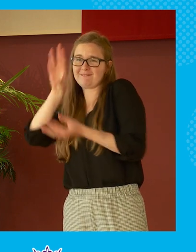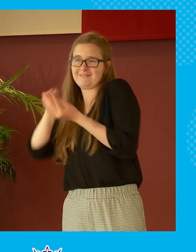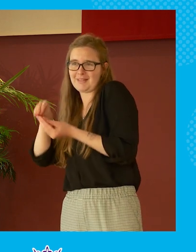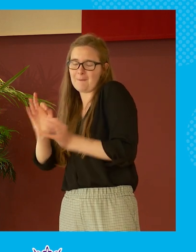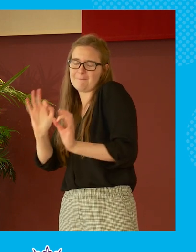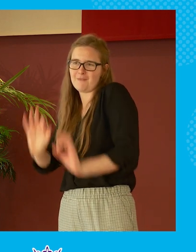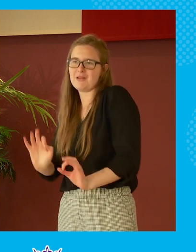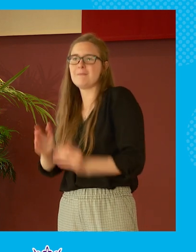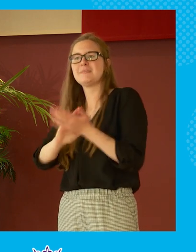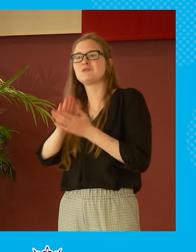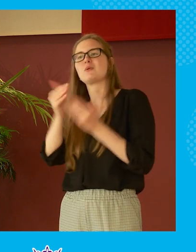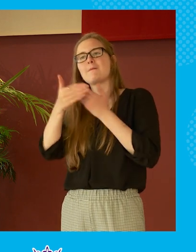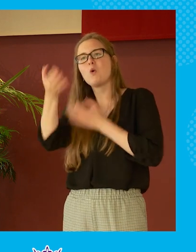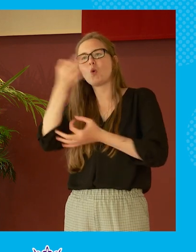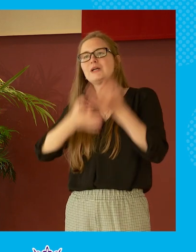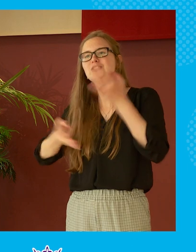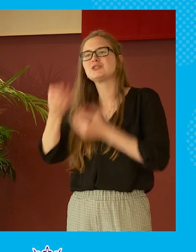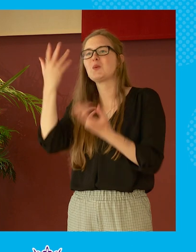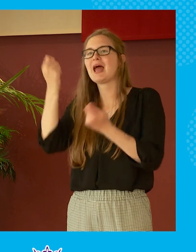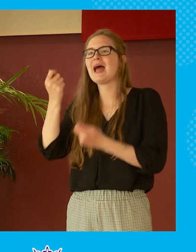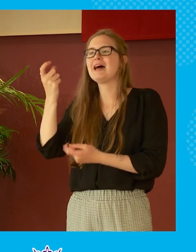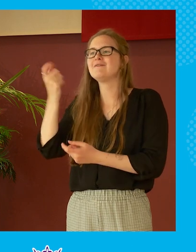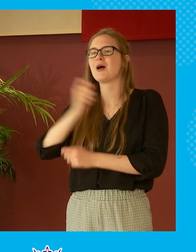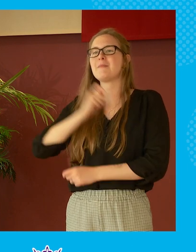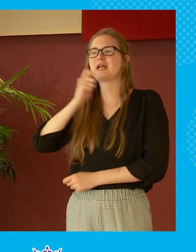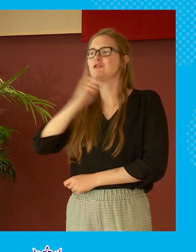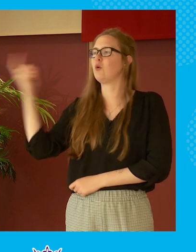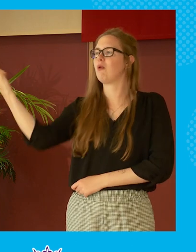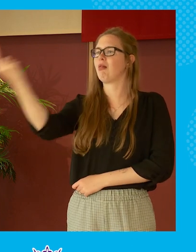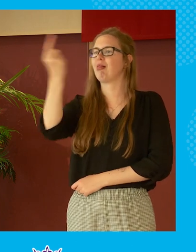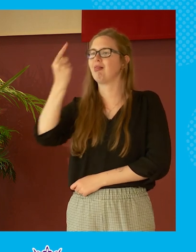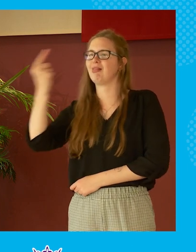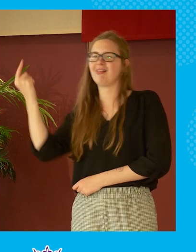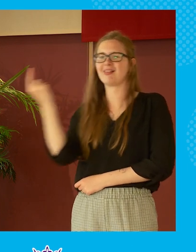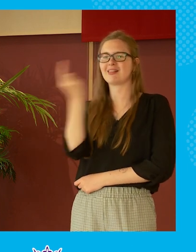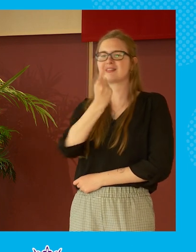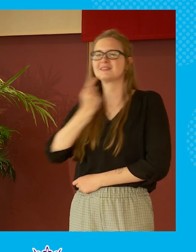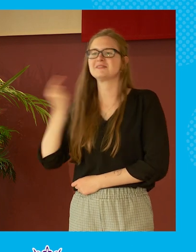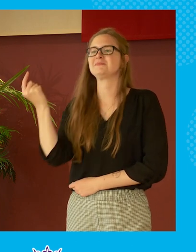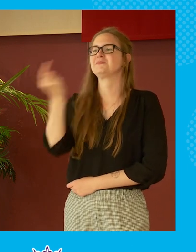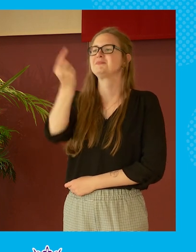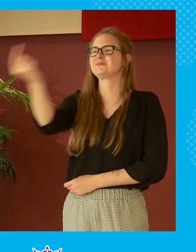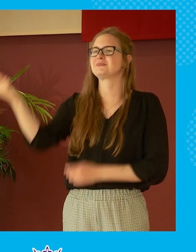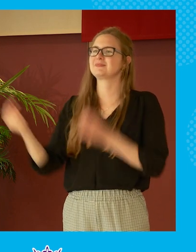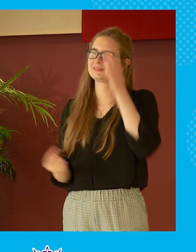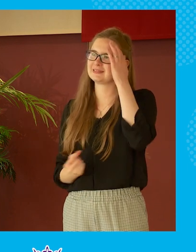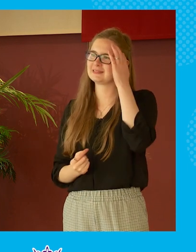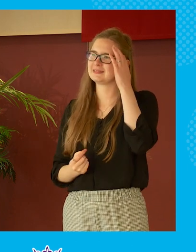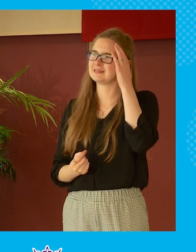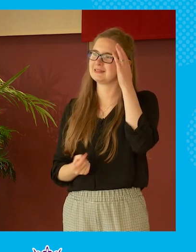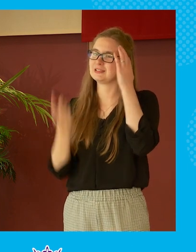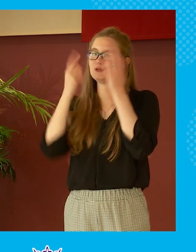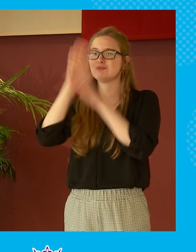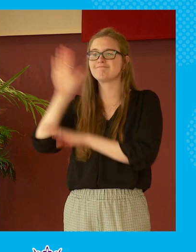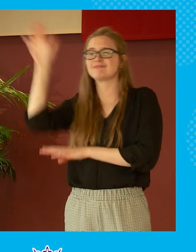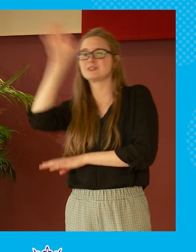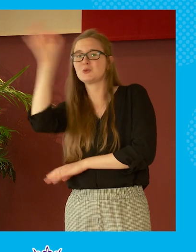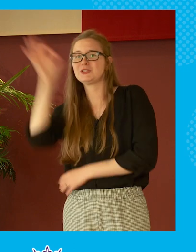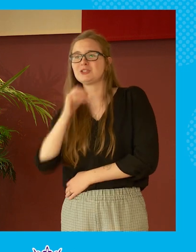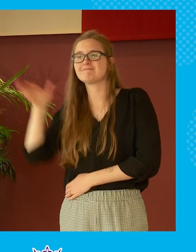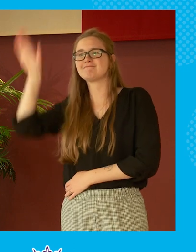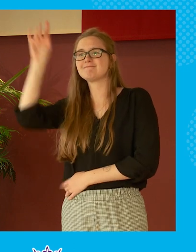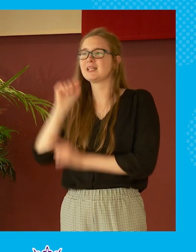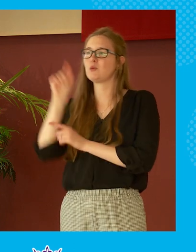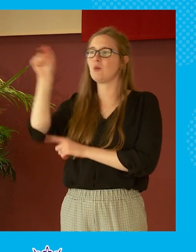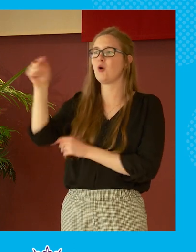then we can get through more of them we have a roving mic um which is being waved around in the air so if you stick up your hand and i'll point